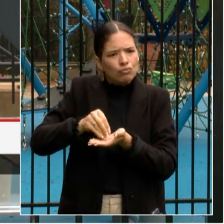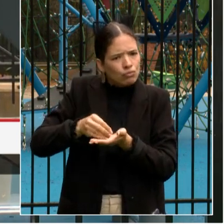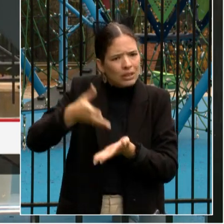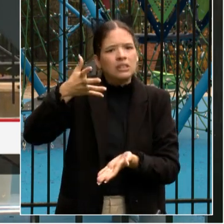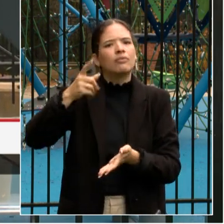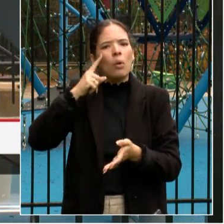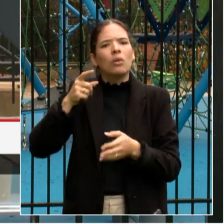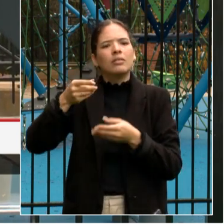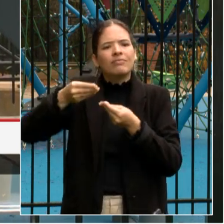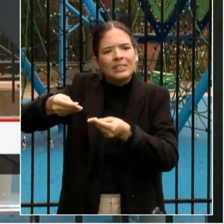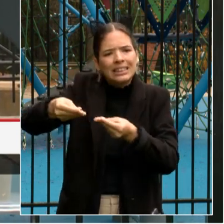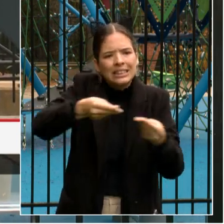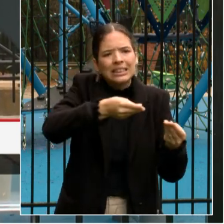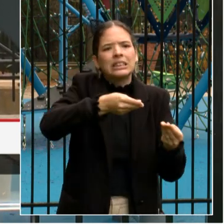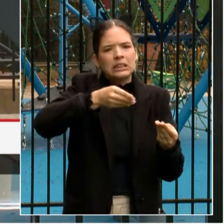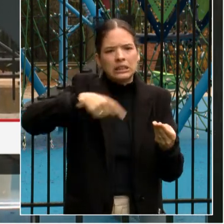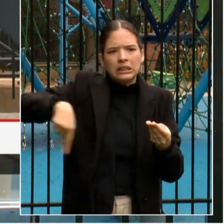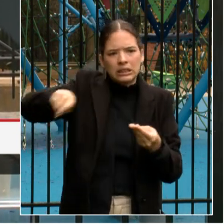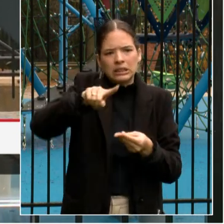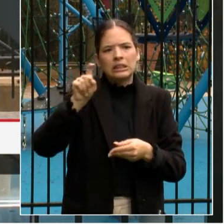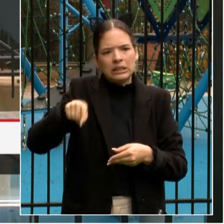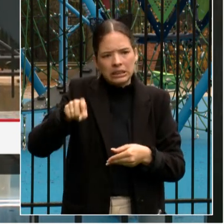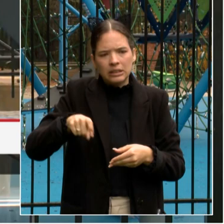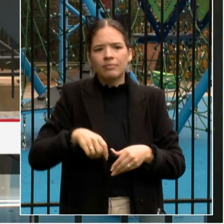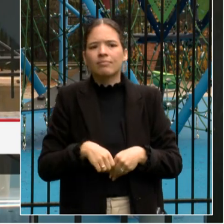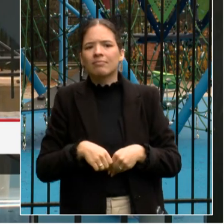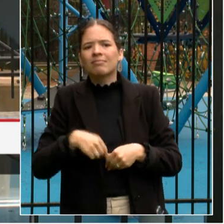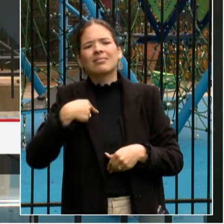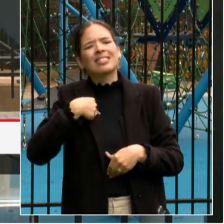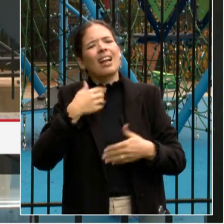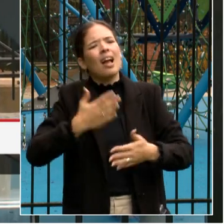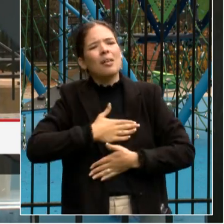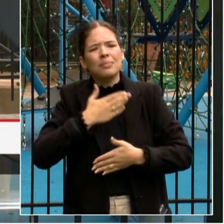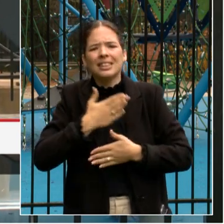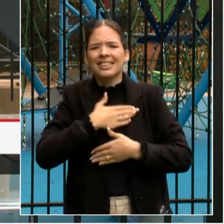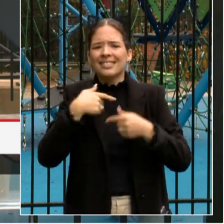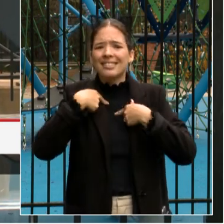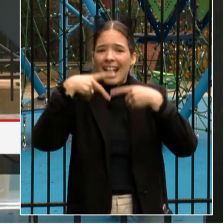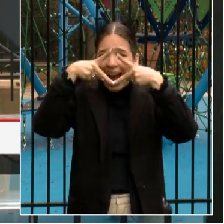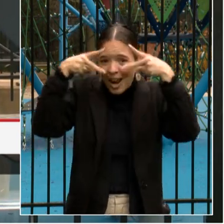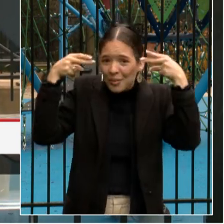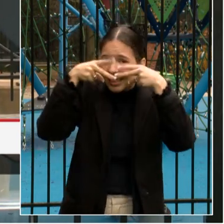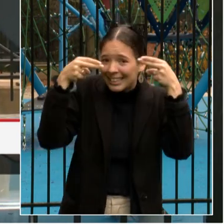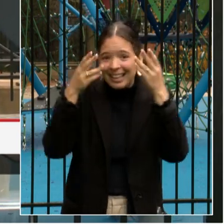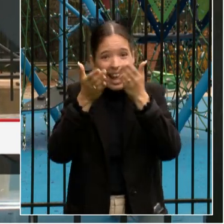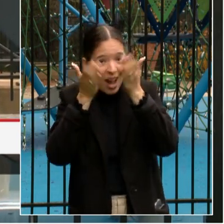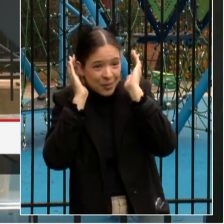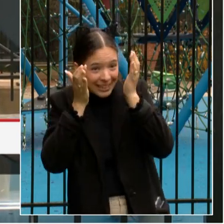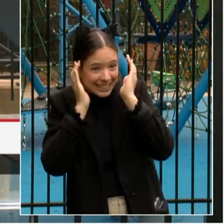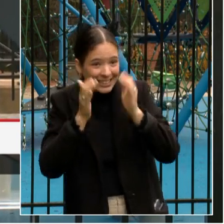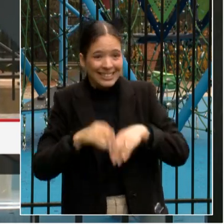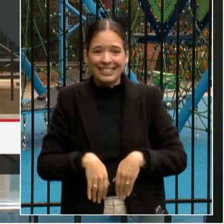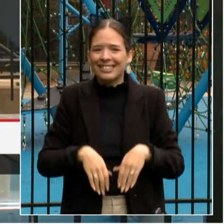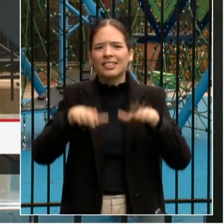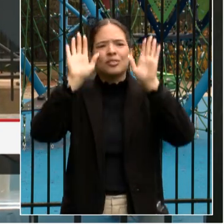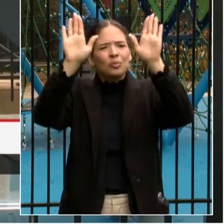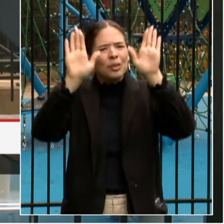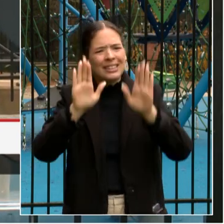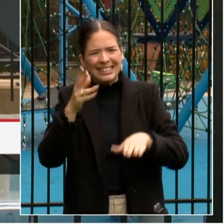such an important cause. Happy Halloween. It is great to see all these incredible costumes today.